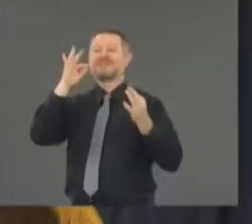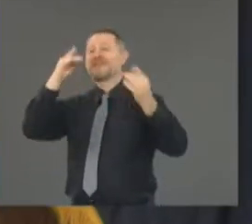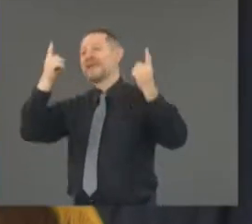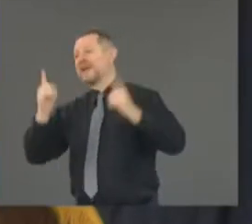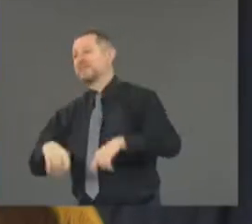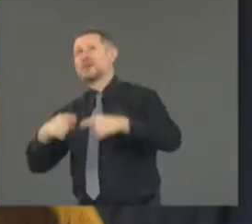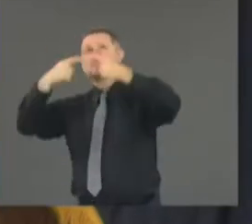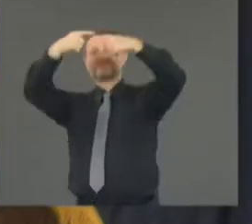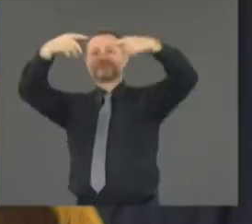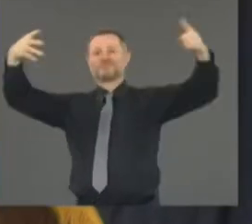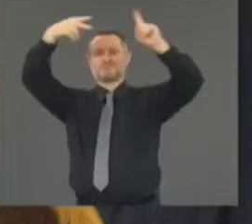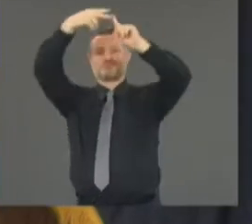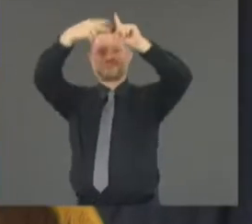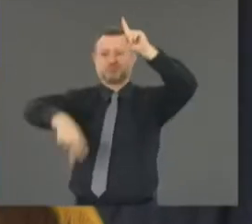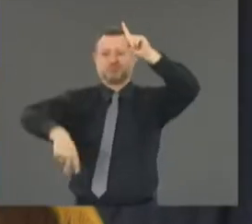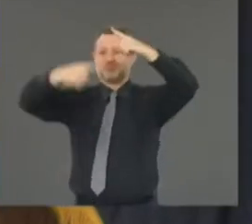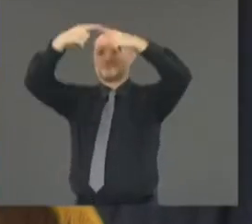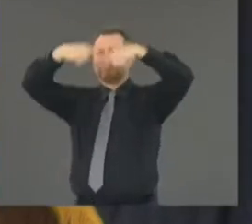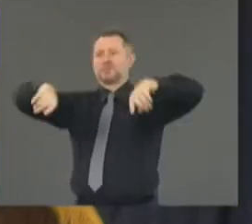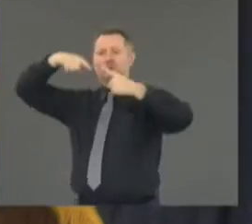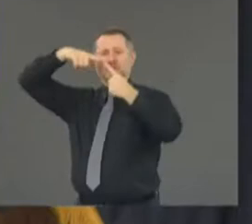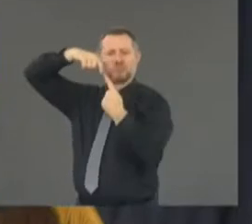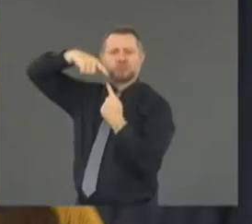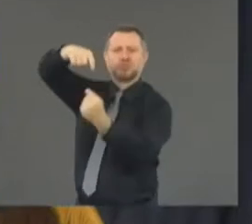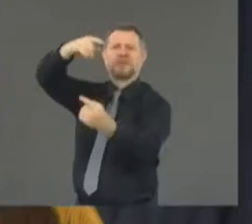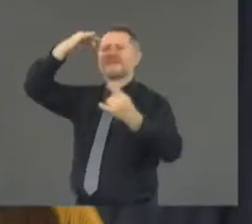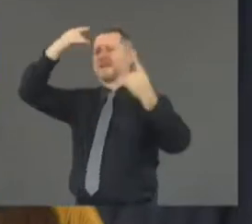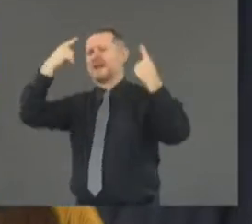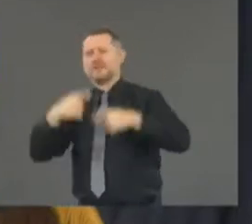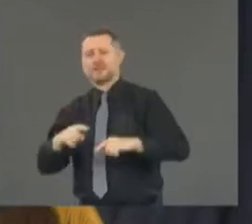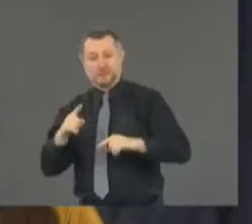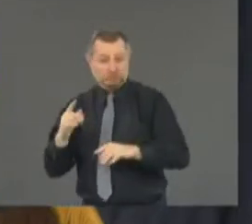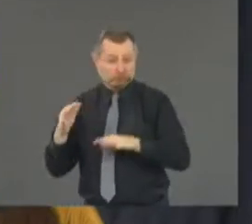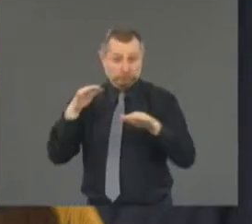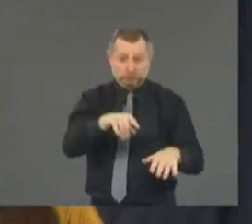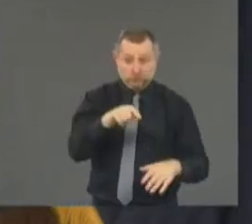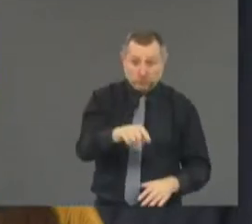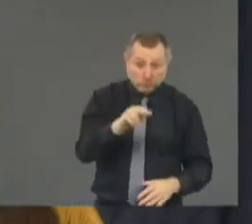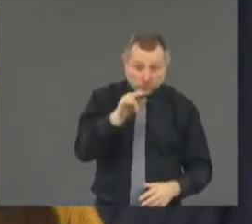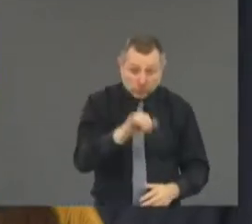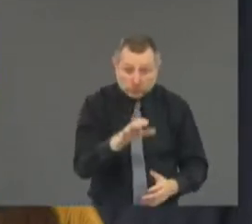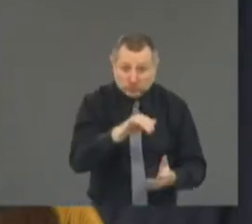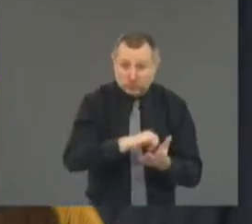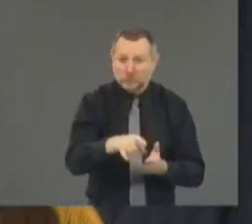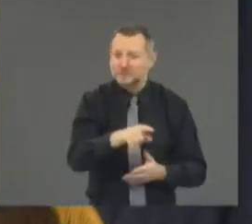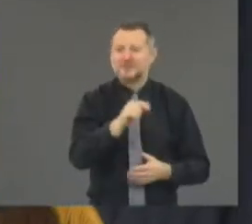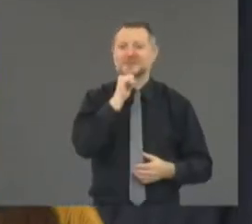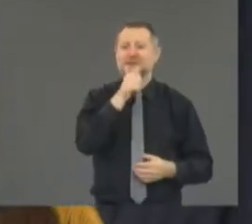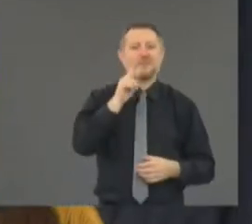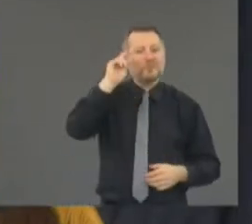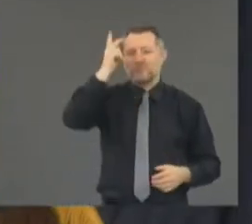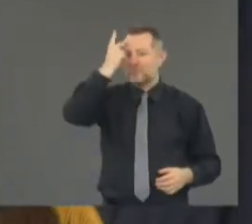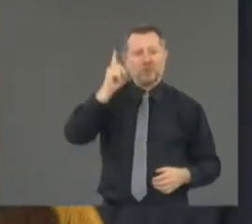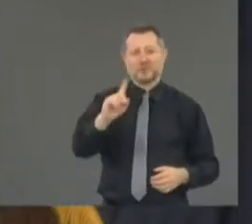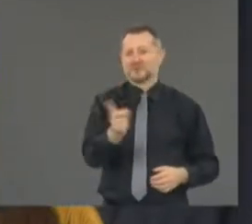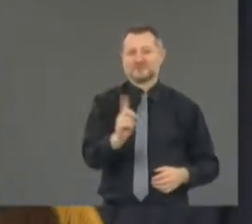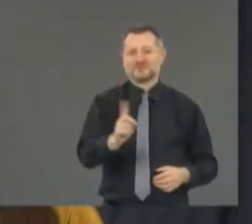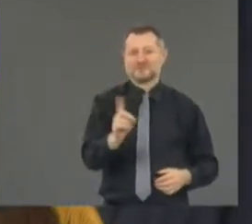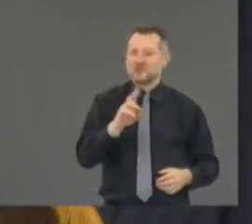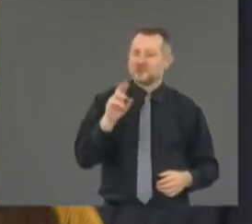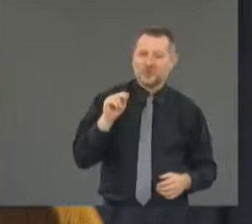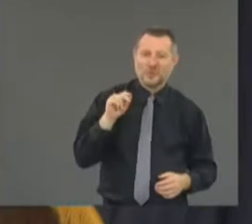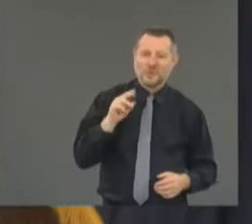If they were deployed for New York City, that's not a political purpose. That's to help the